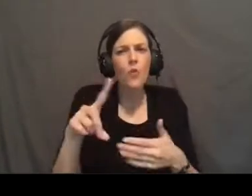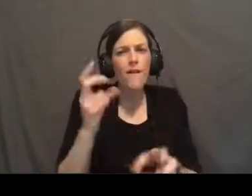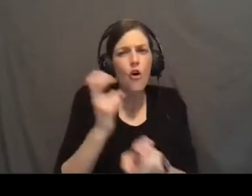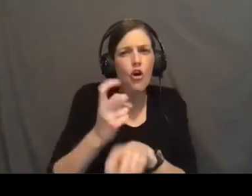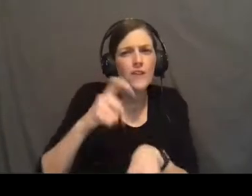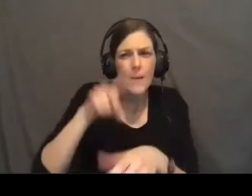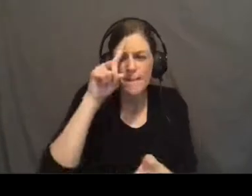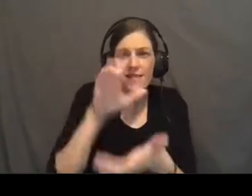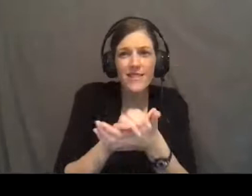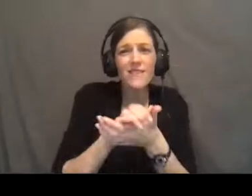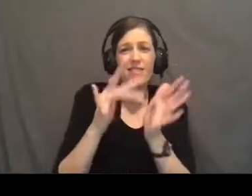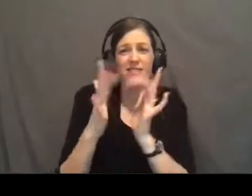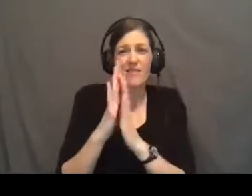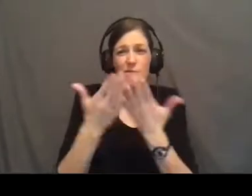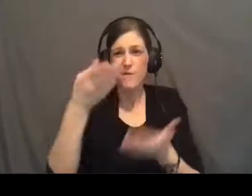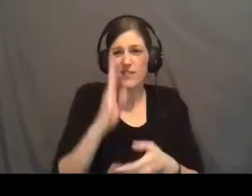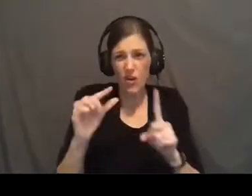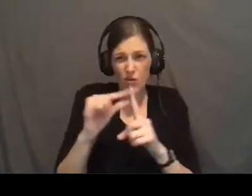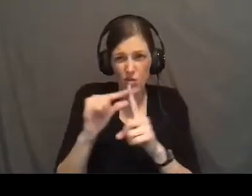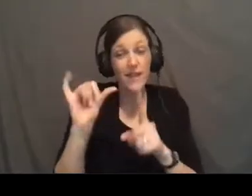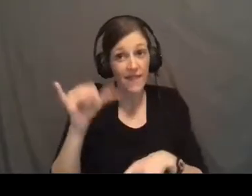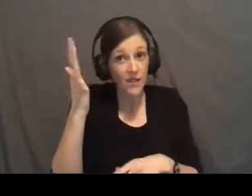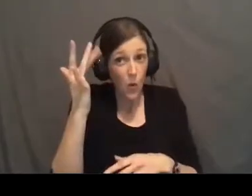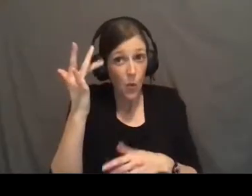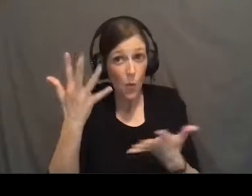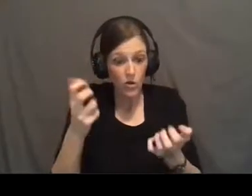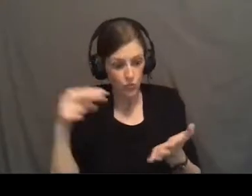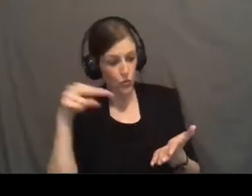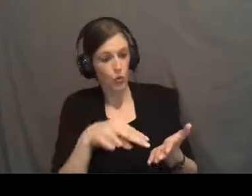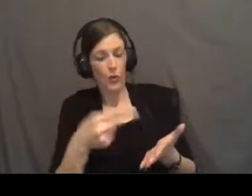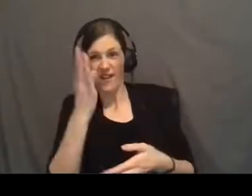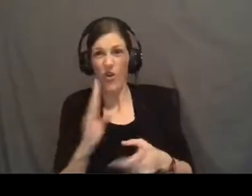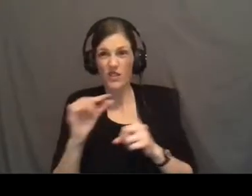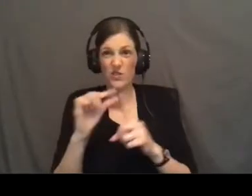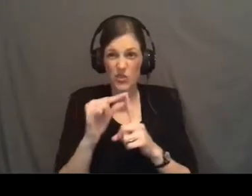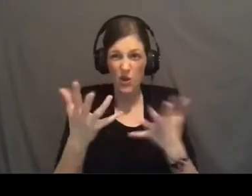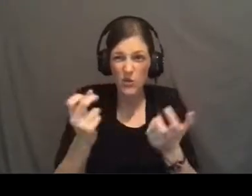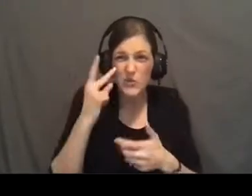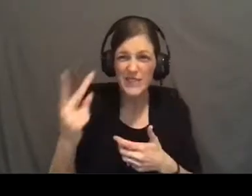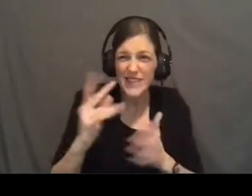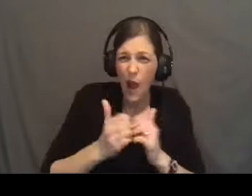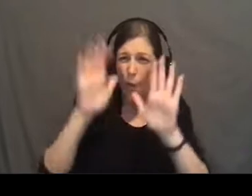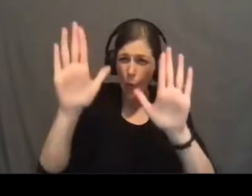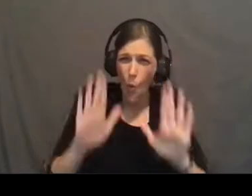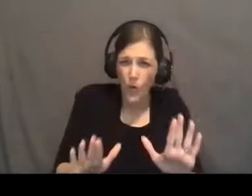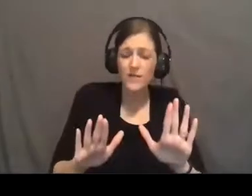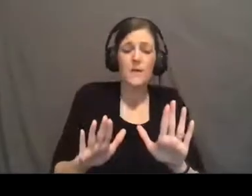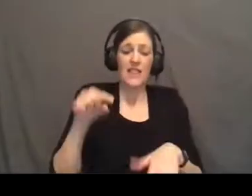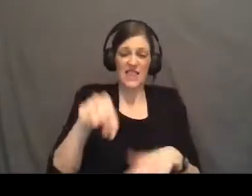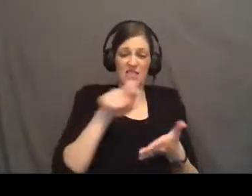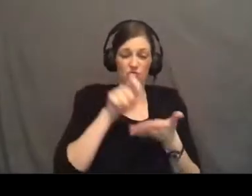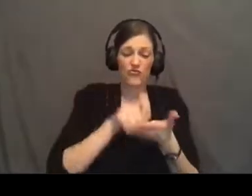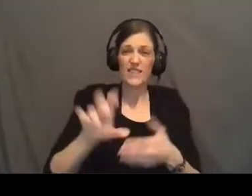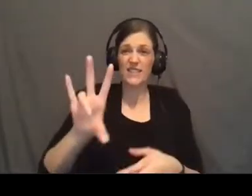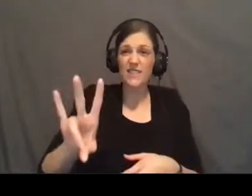the Bible is God's word. Listen, this is why I want you in God's word this morning because I want you to see how awesome this is. This was written 700